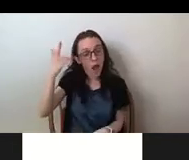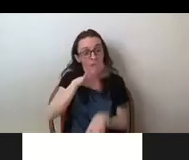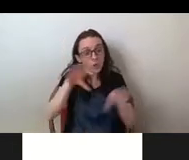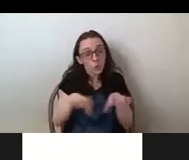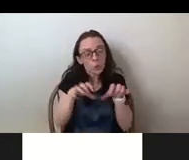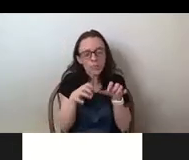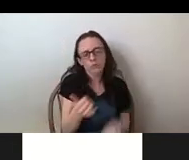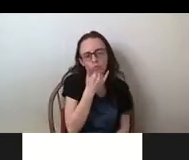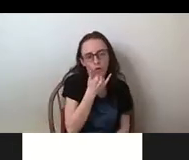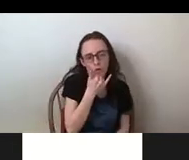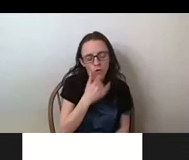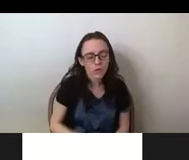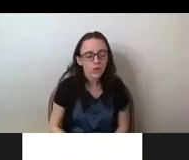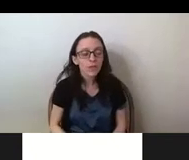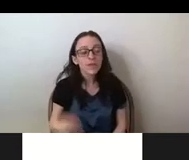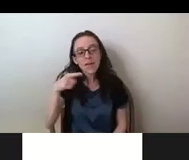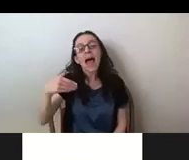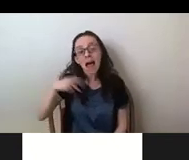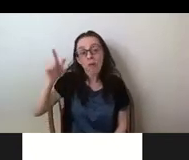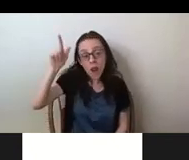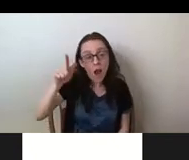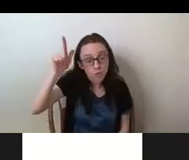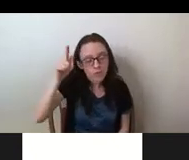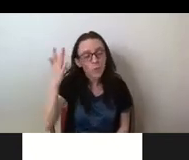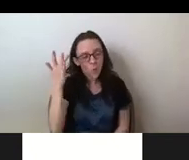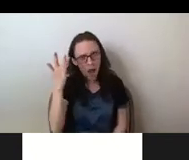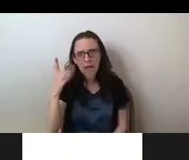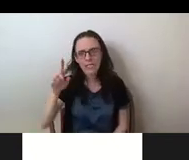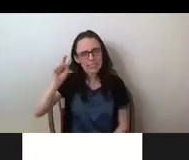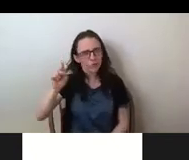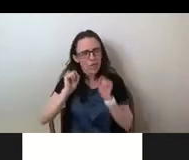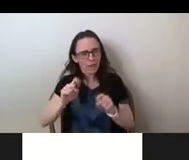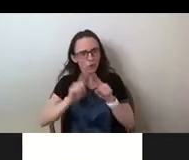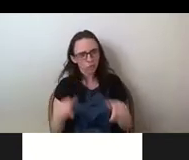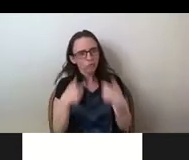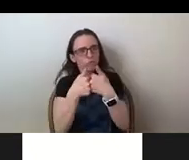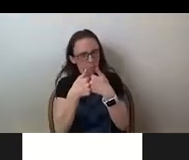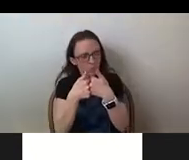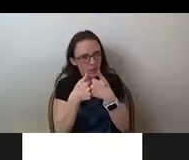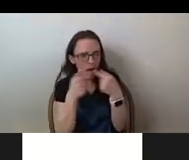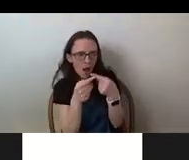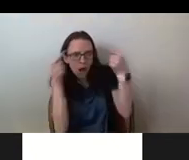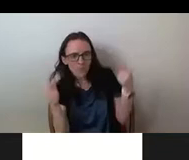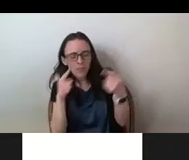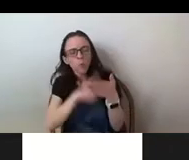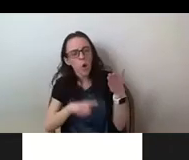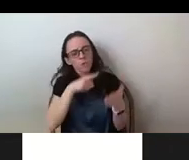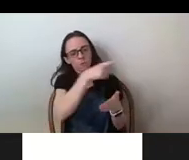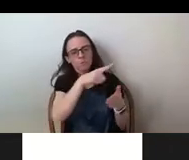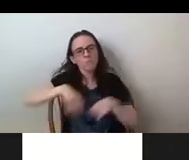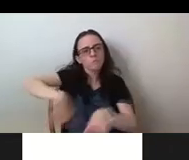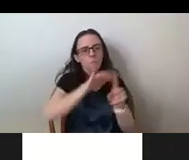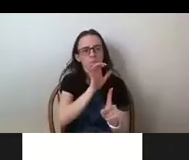discourses because they tend, they need to directly counter by the very nature of being a counter narrative, what the prevalent